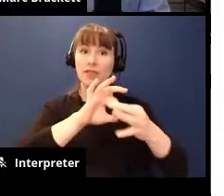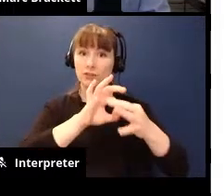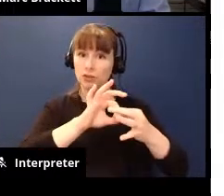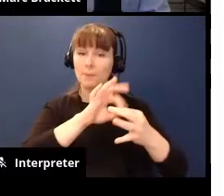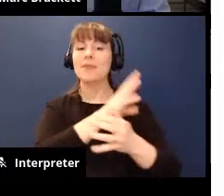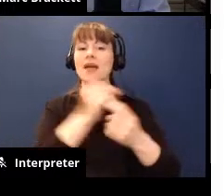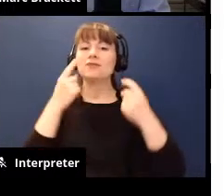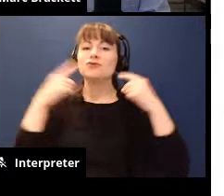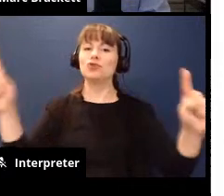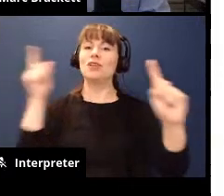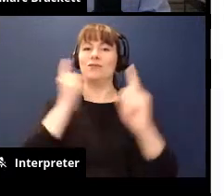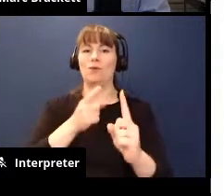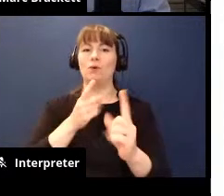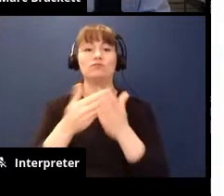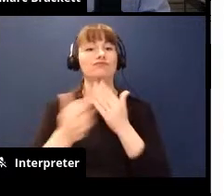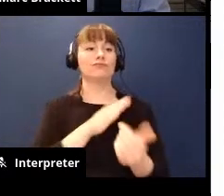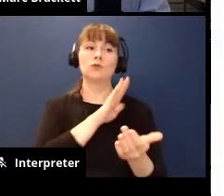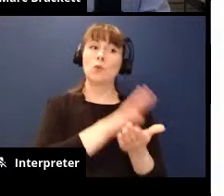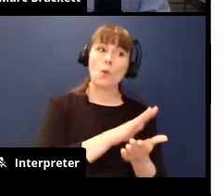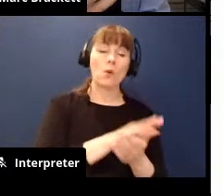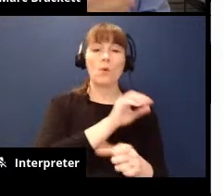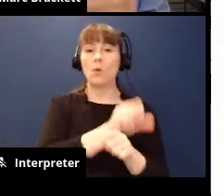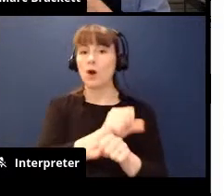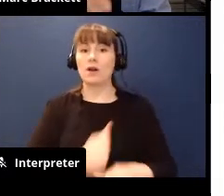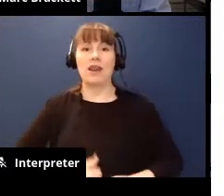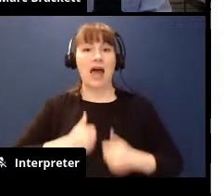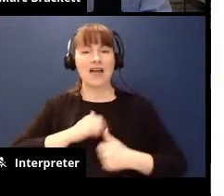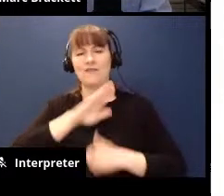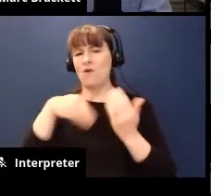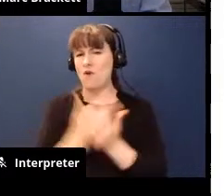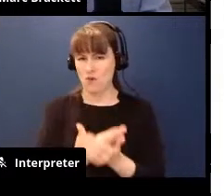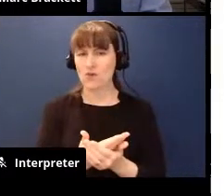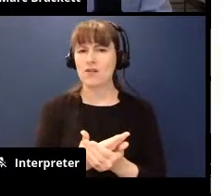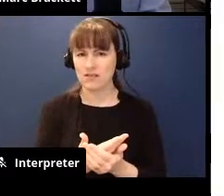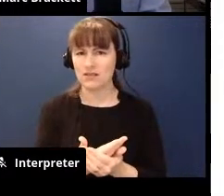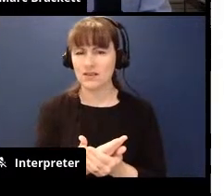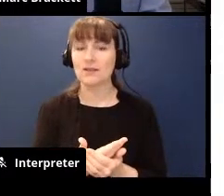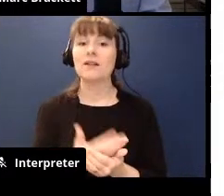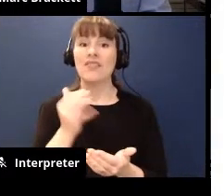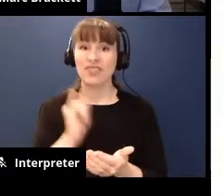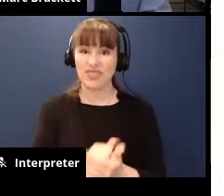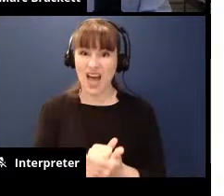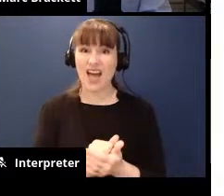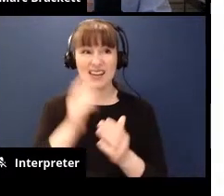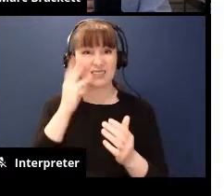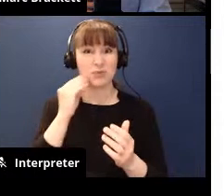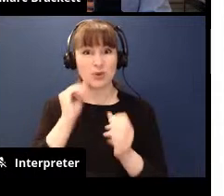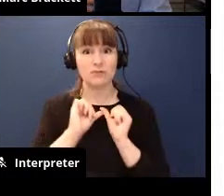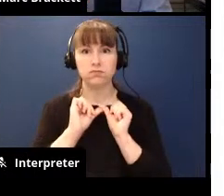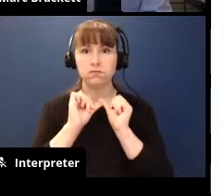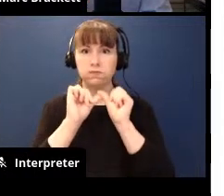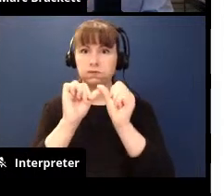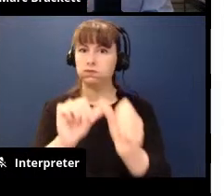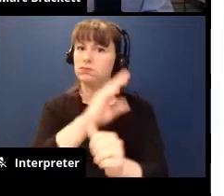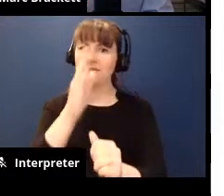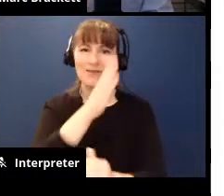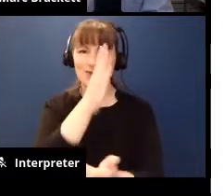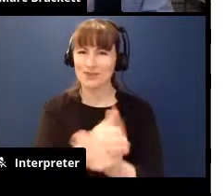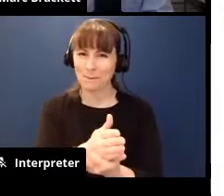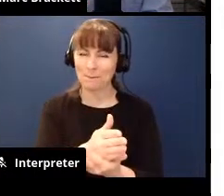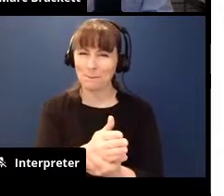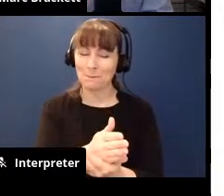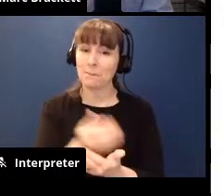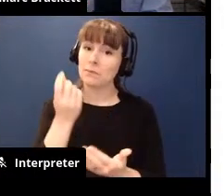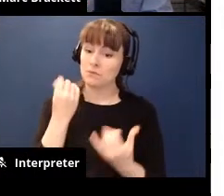school and work and in life and that's a continuous exploration like right now i never